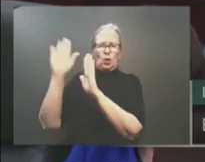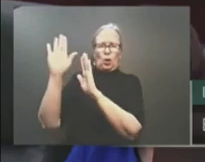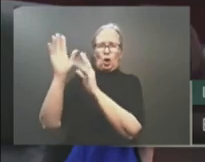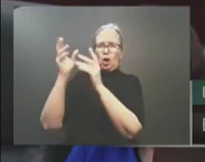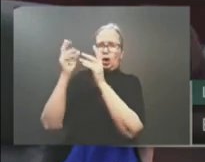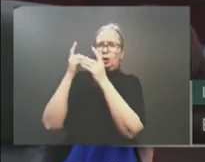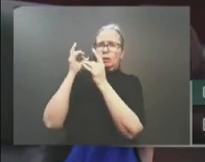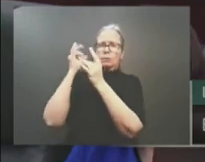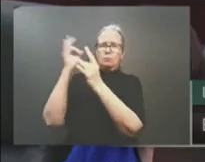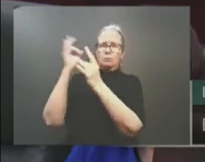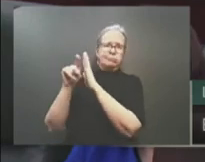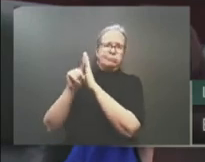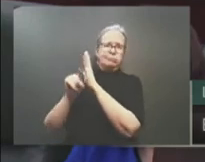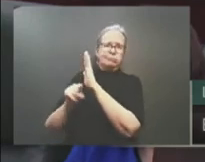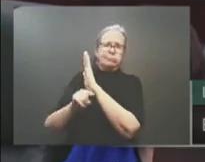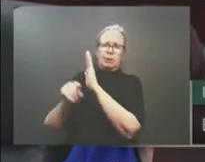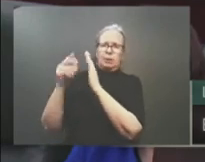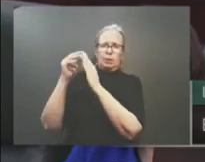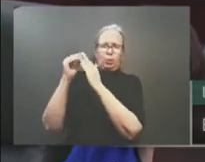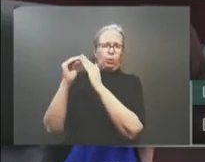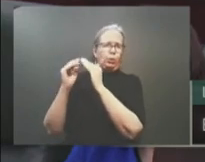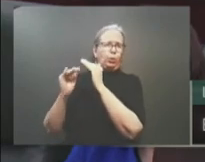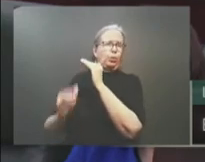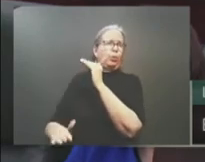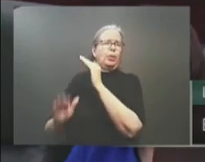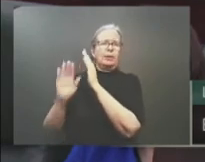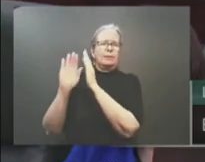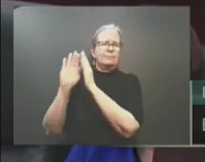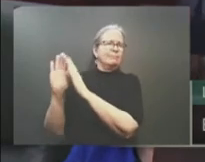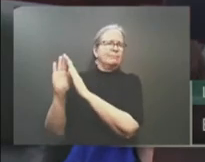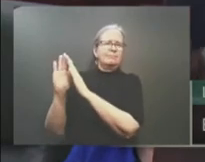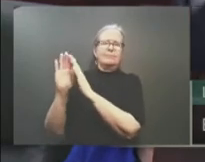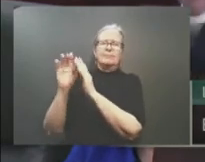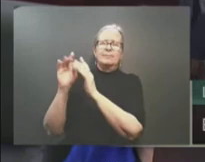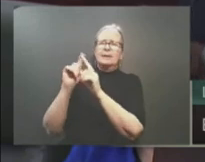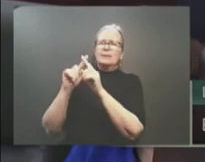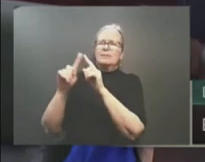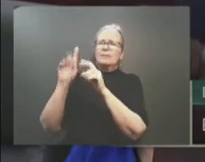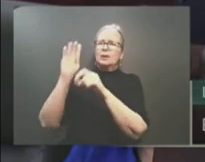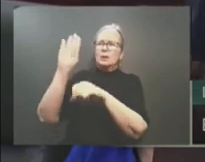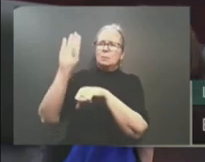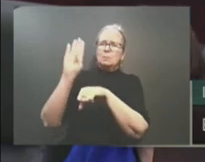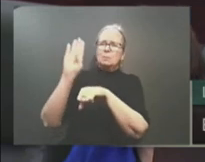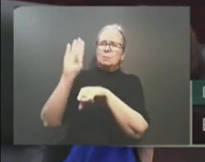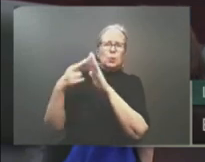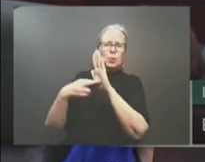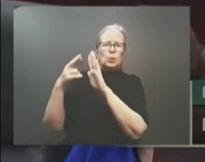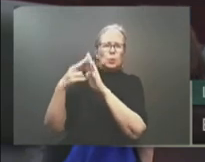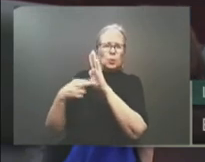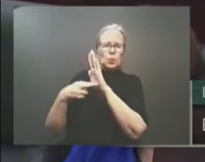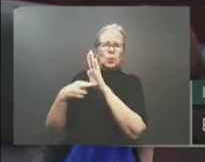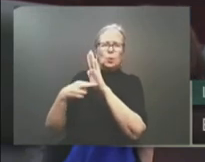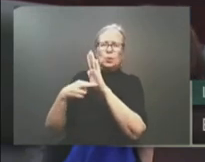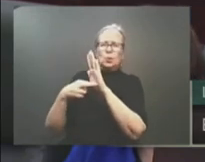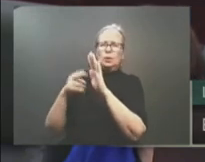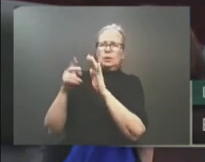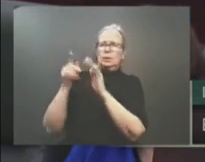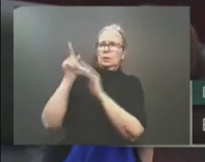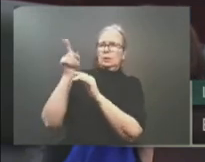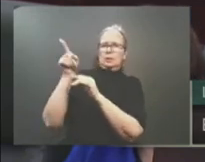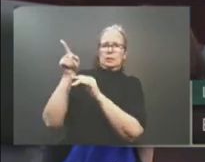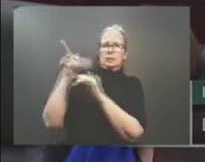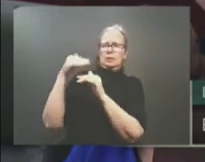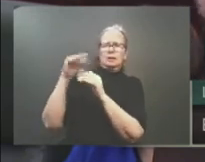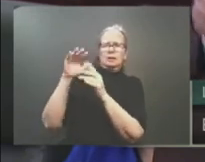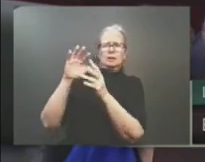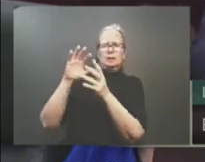reductions and reduced regulatory burden, has positioned Alberta to lead the nation in economic growth with a surplus